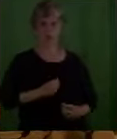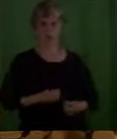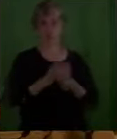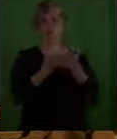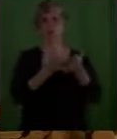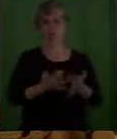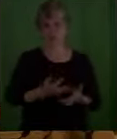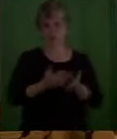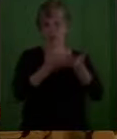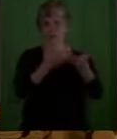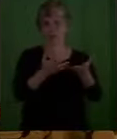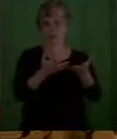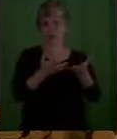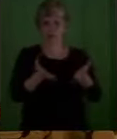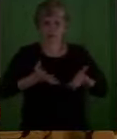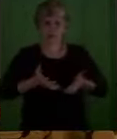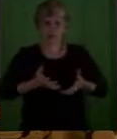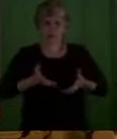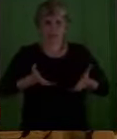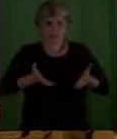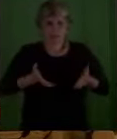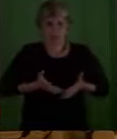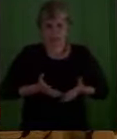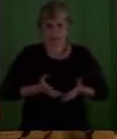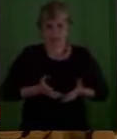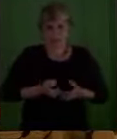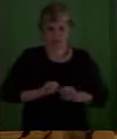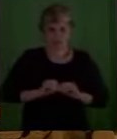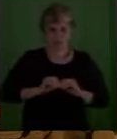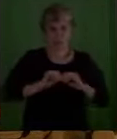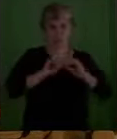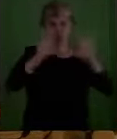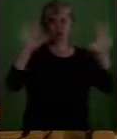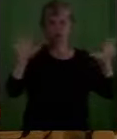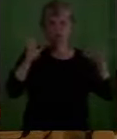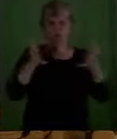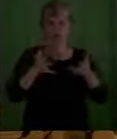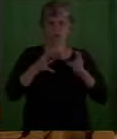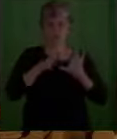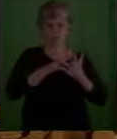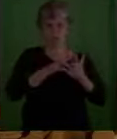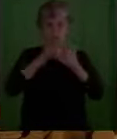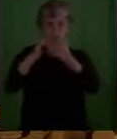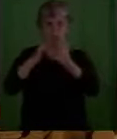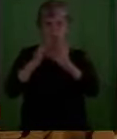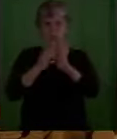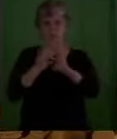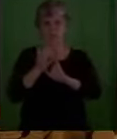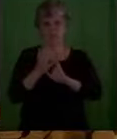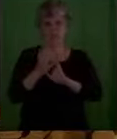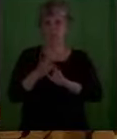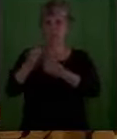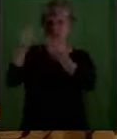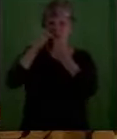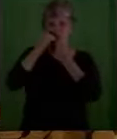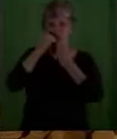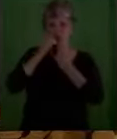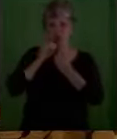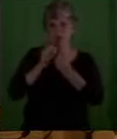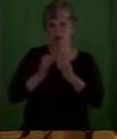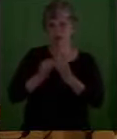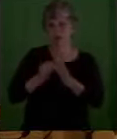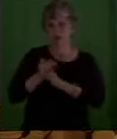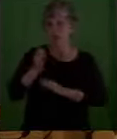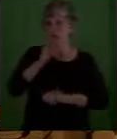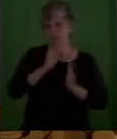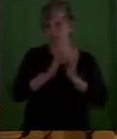desire for Him, reunion with Him, being fed by Him, so that on the day that